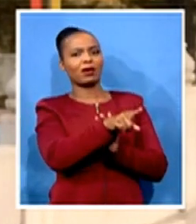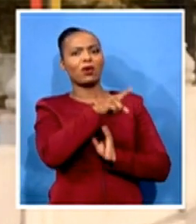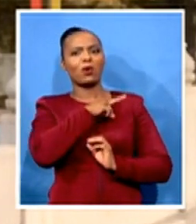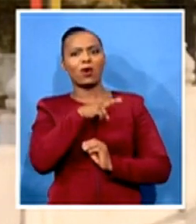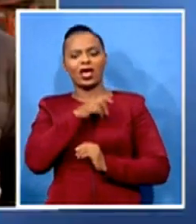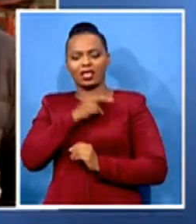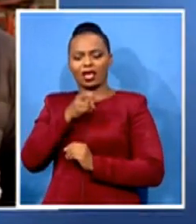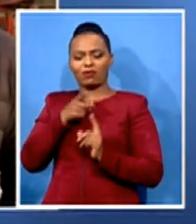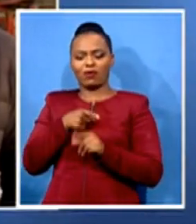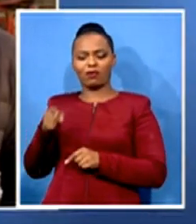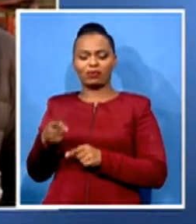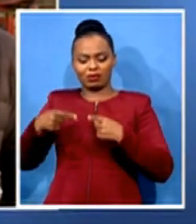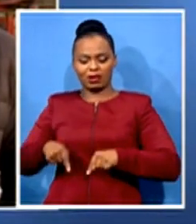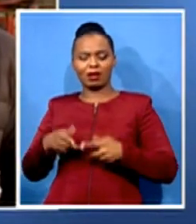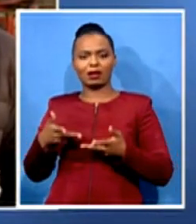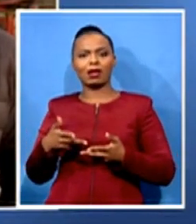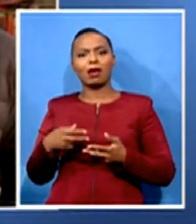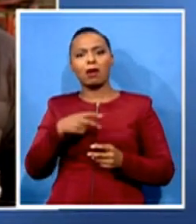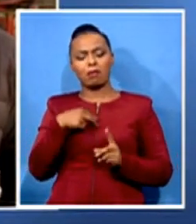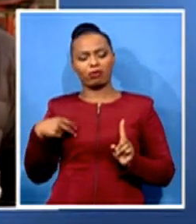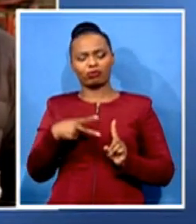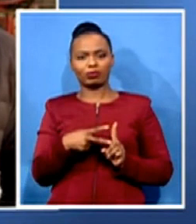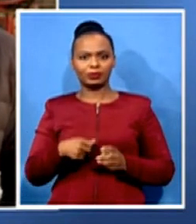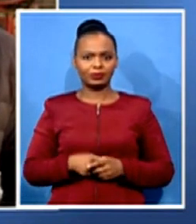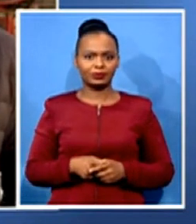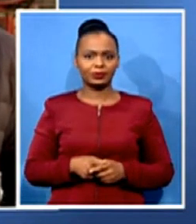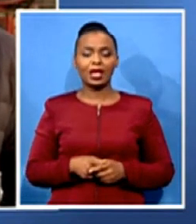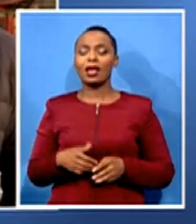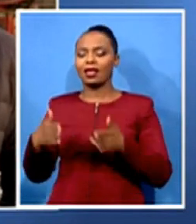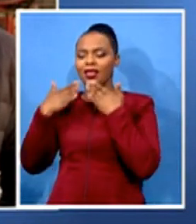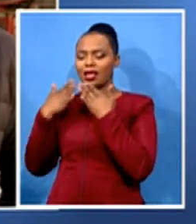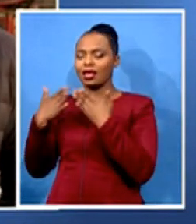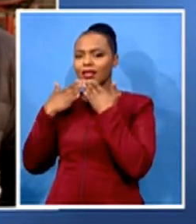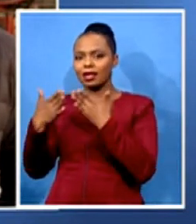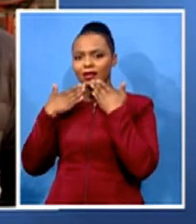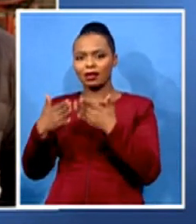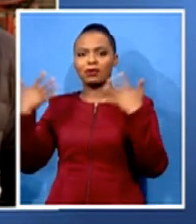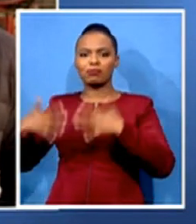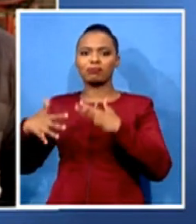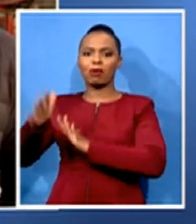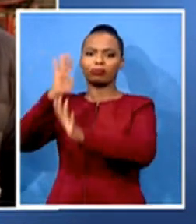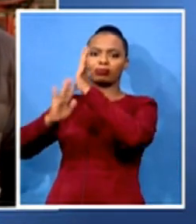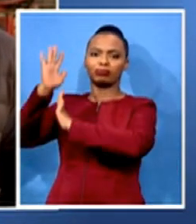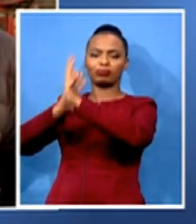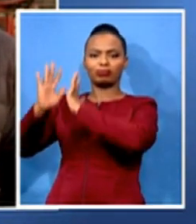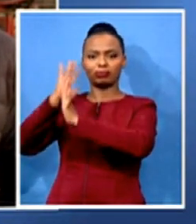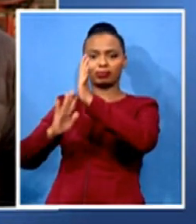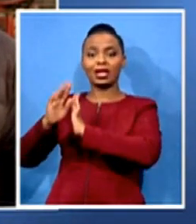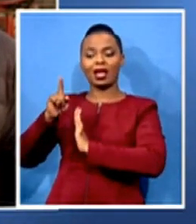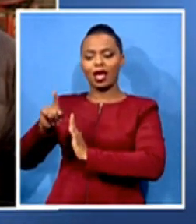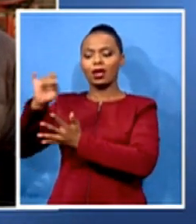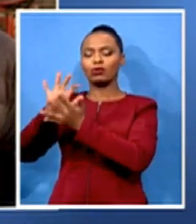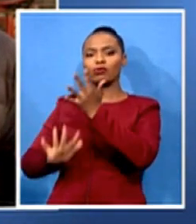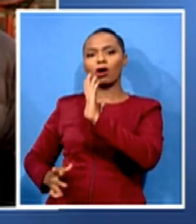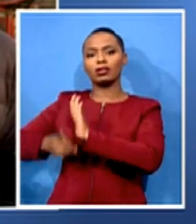Yeah. Thank you so much for that update. And of course, it's a developing story as we watch events unfold.